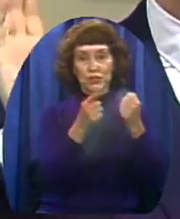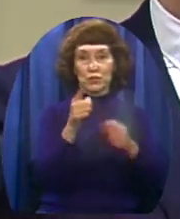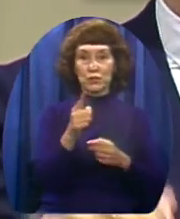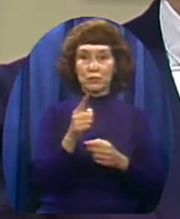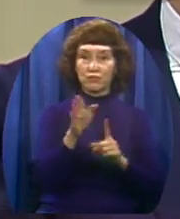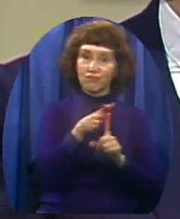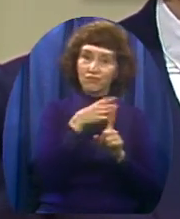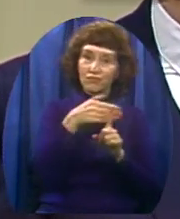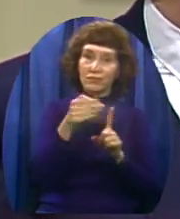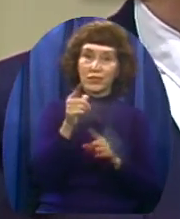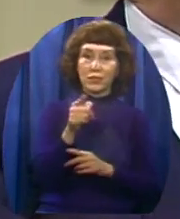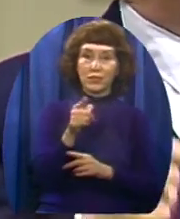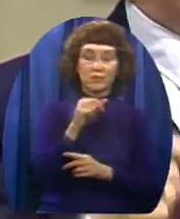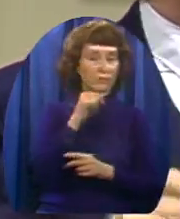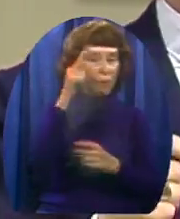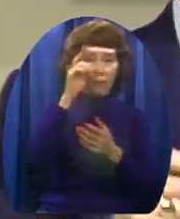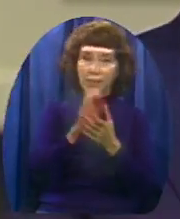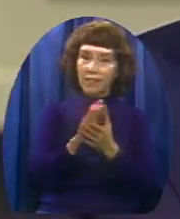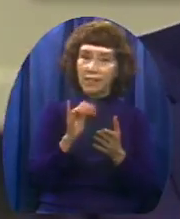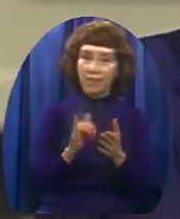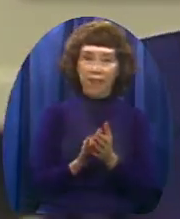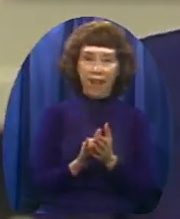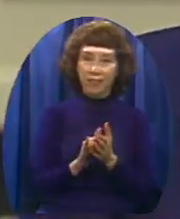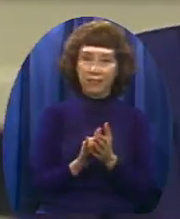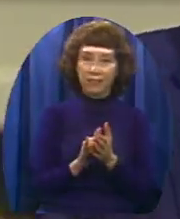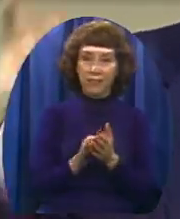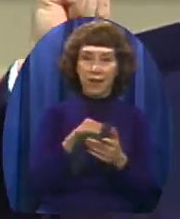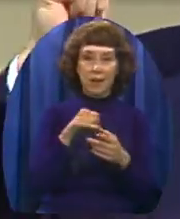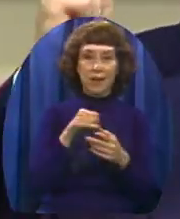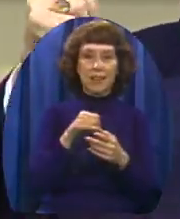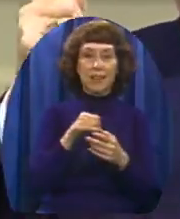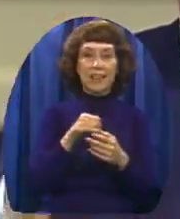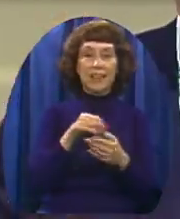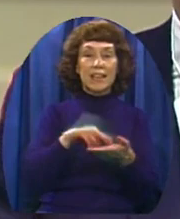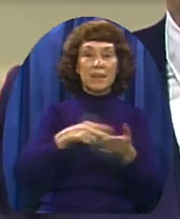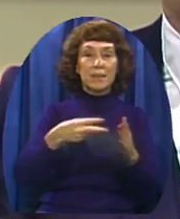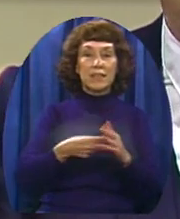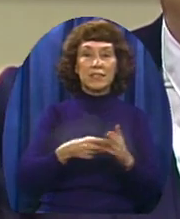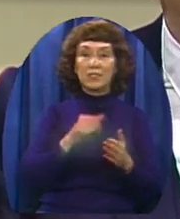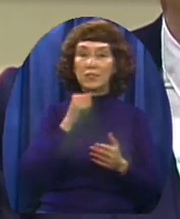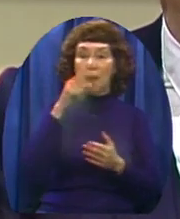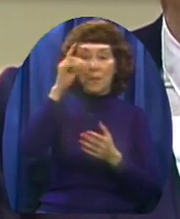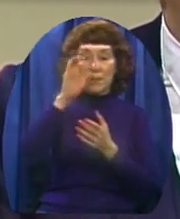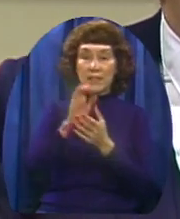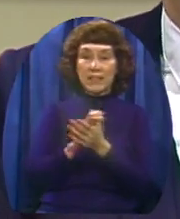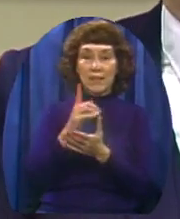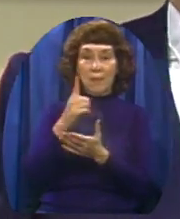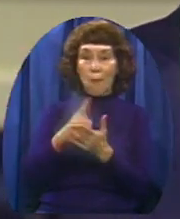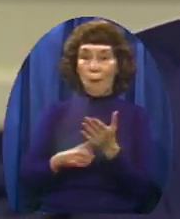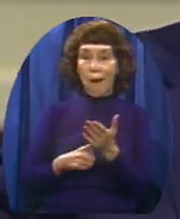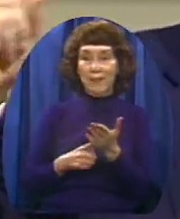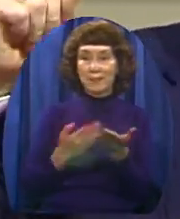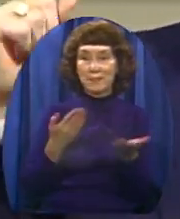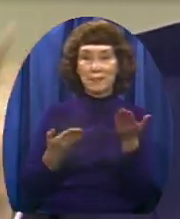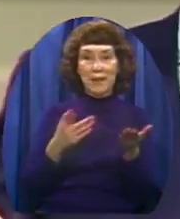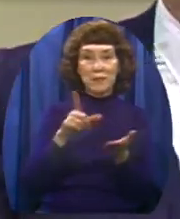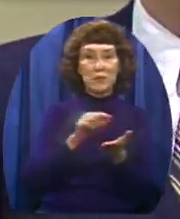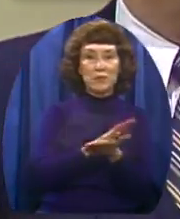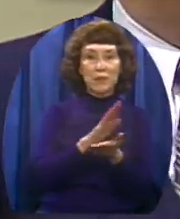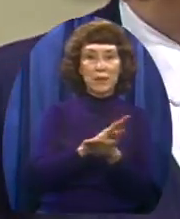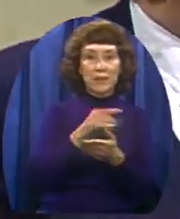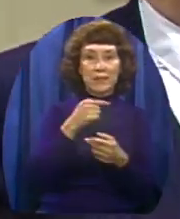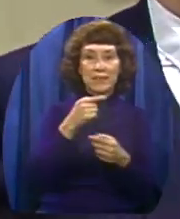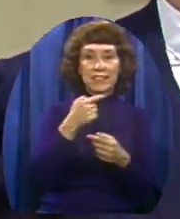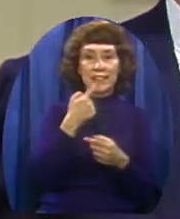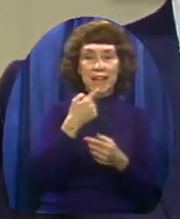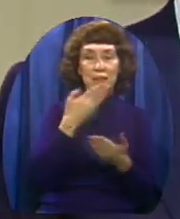Don't you believe that stuff? In today's world it simply means Don't believe your own press releases To the politician, to the preacher